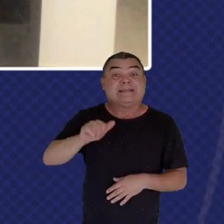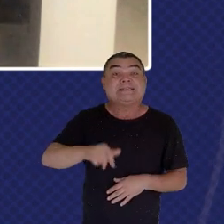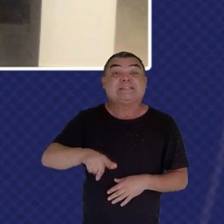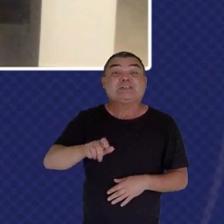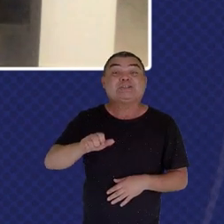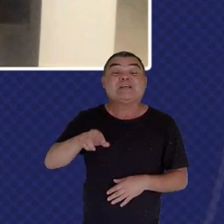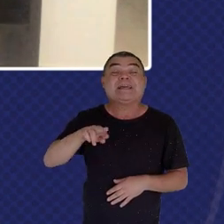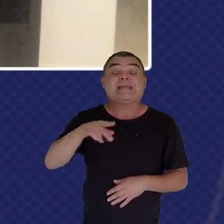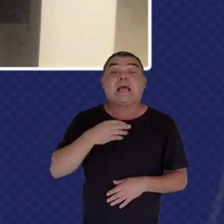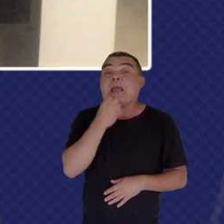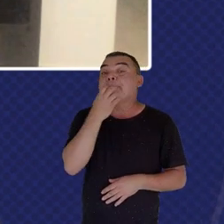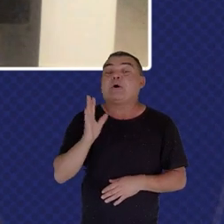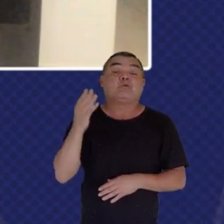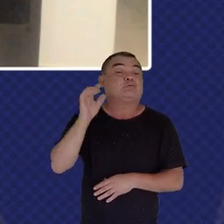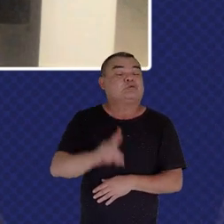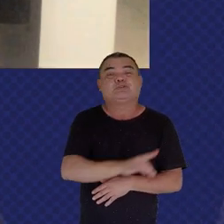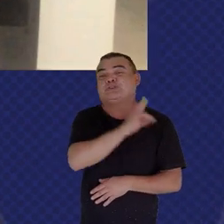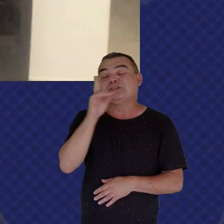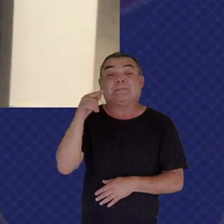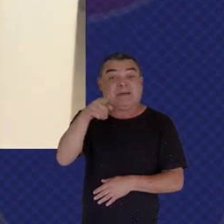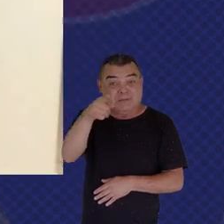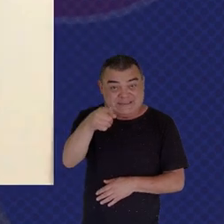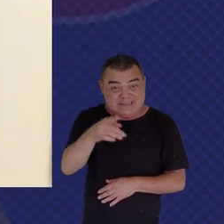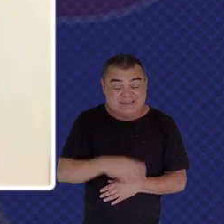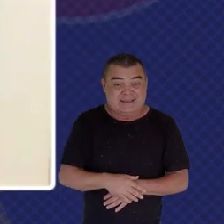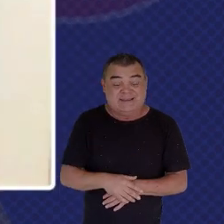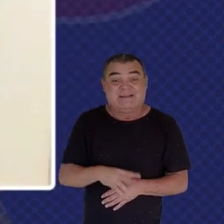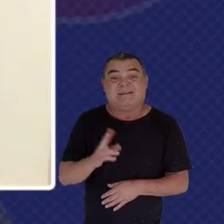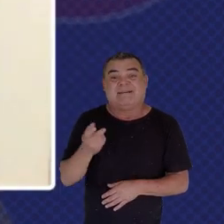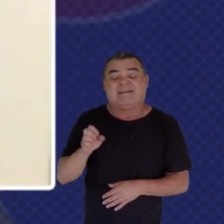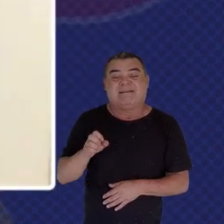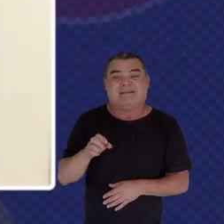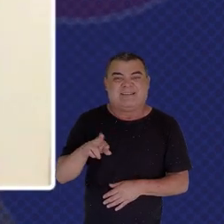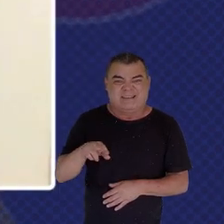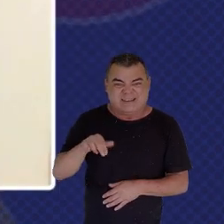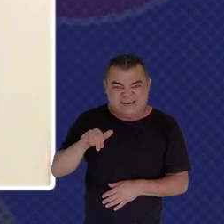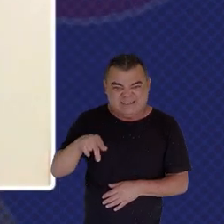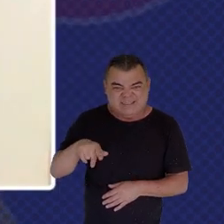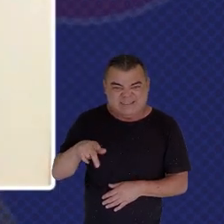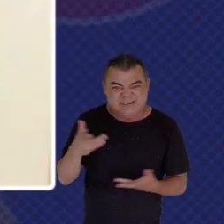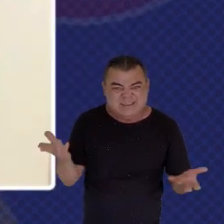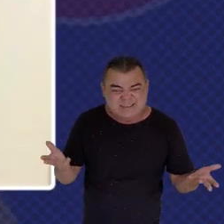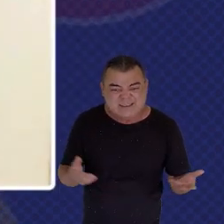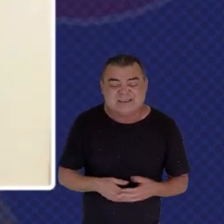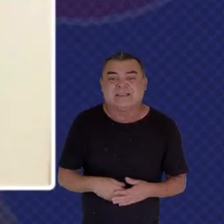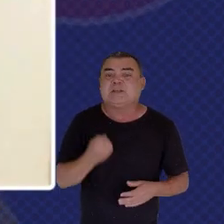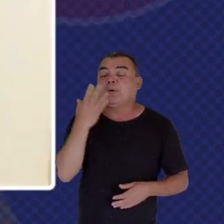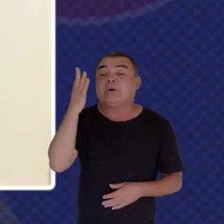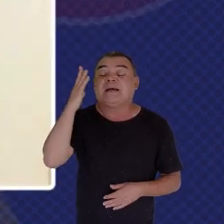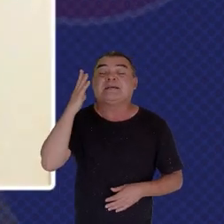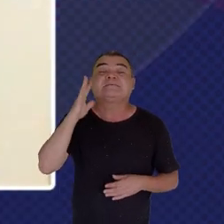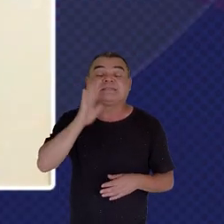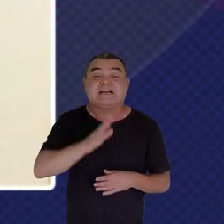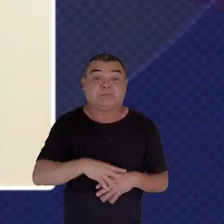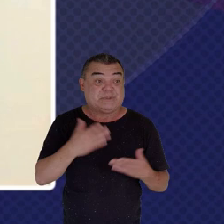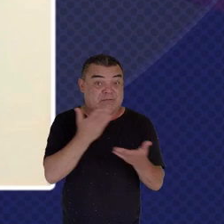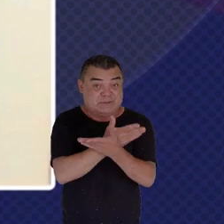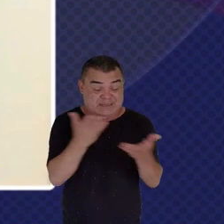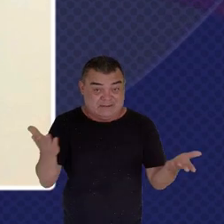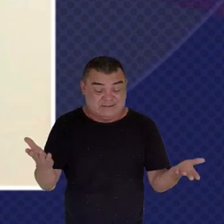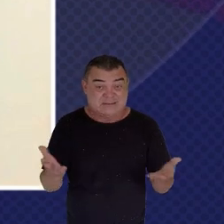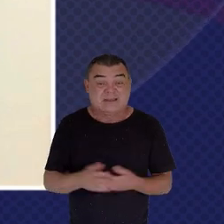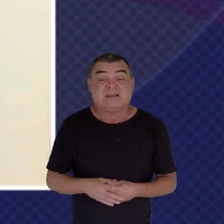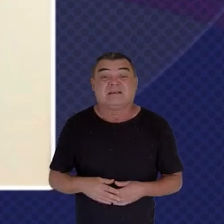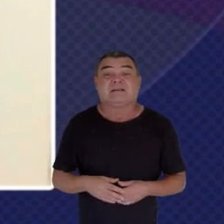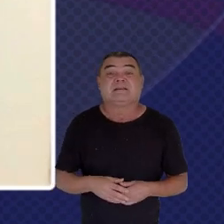To you Aaron And good afternoon To all of you That are here Yeah So In